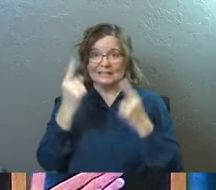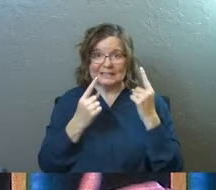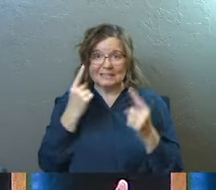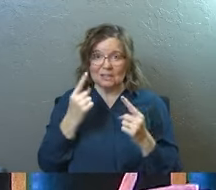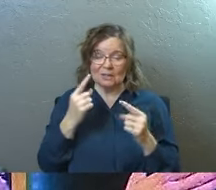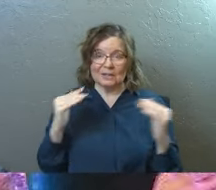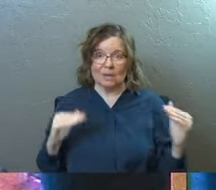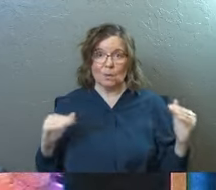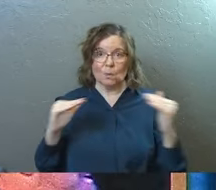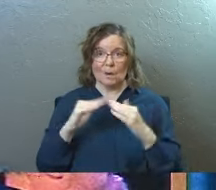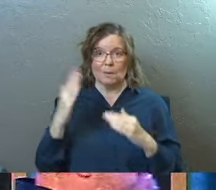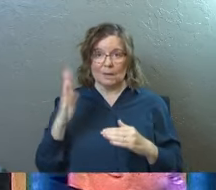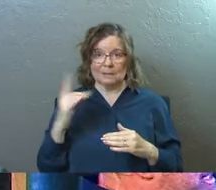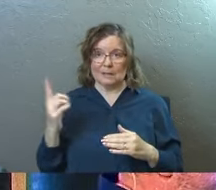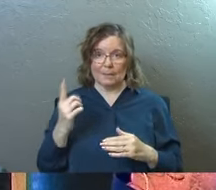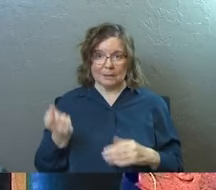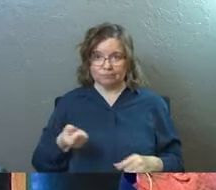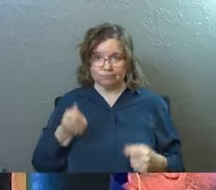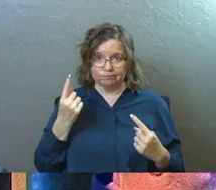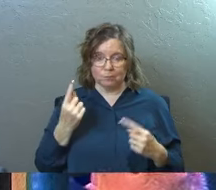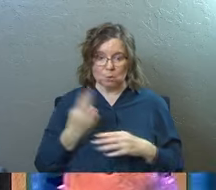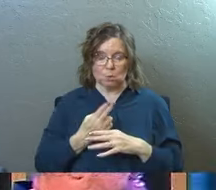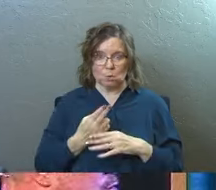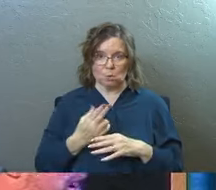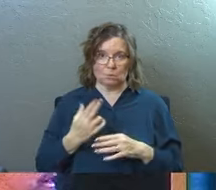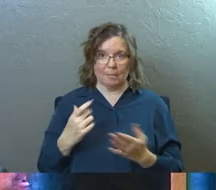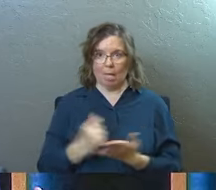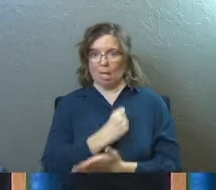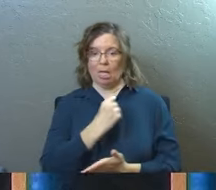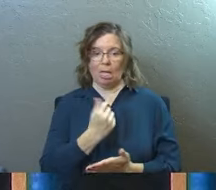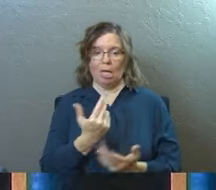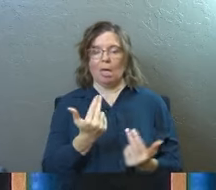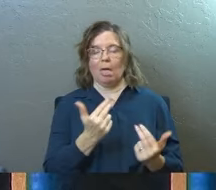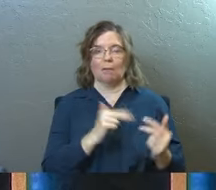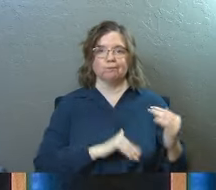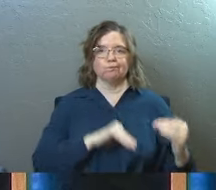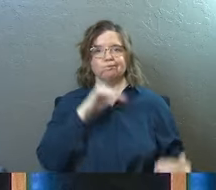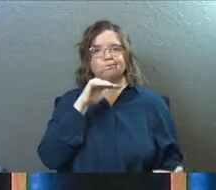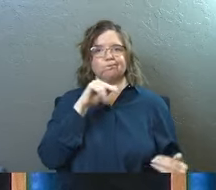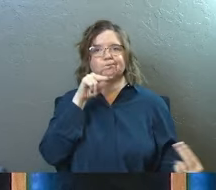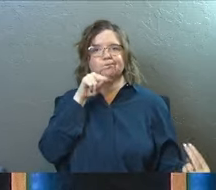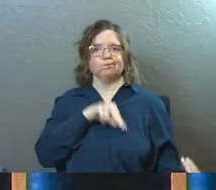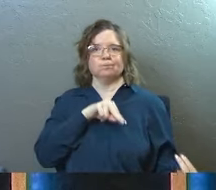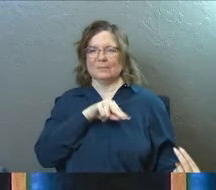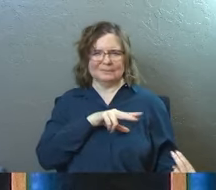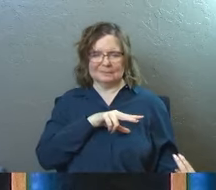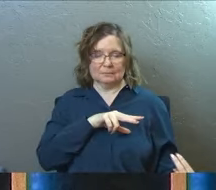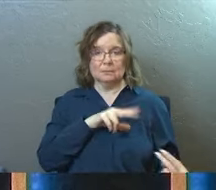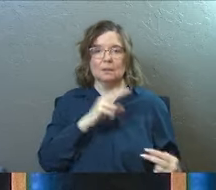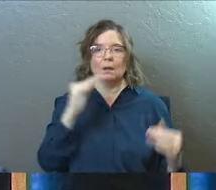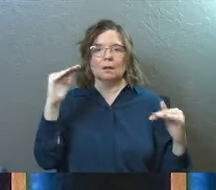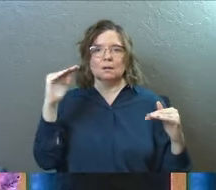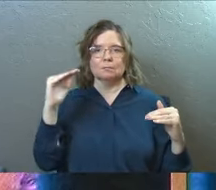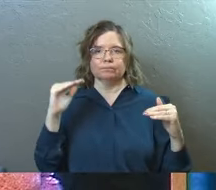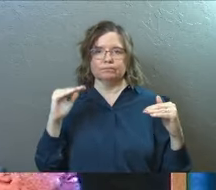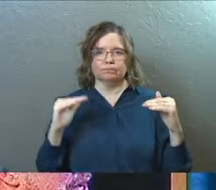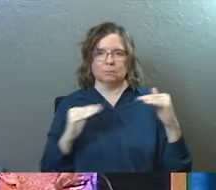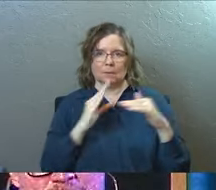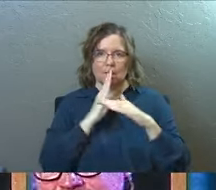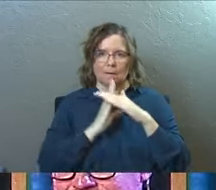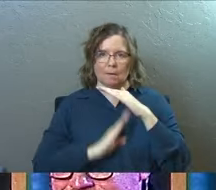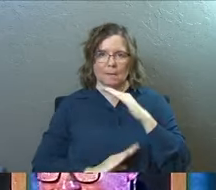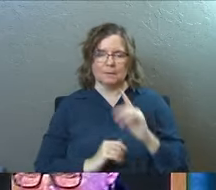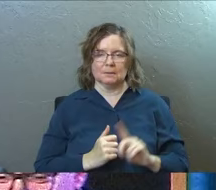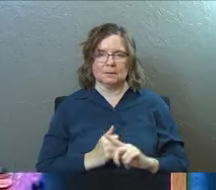consider equality with God something to be used to his own advantage. Rather, Jesus made himself nothing by taking the very nature of a servant